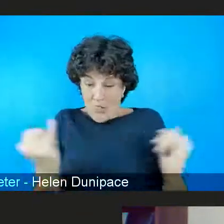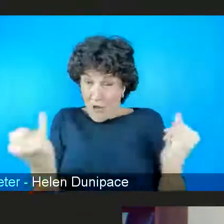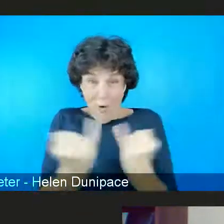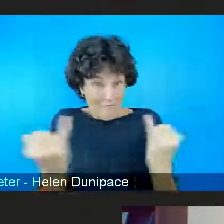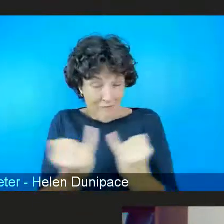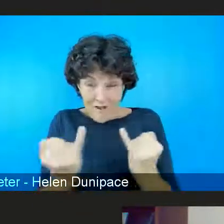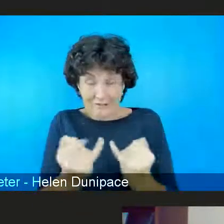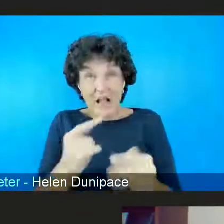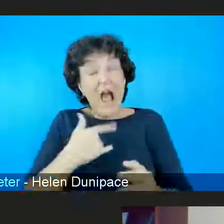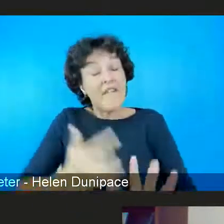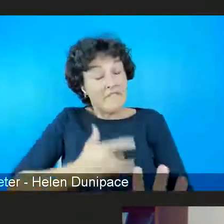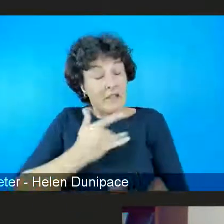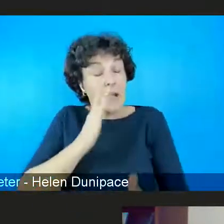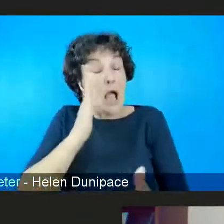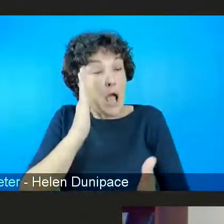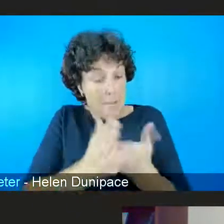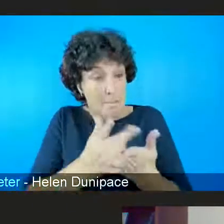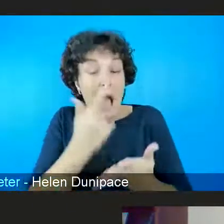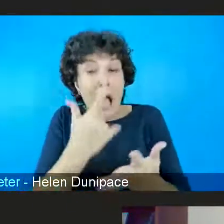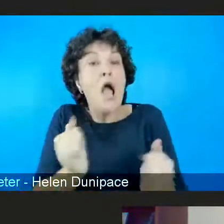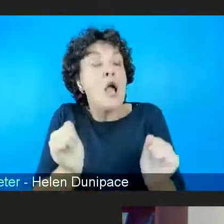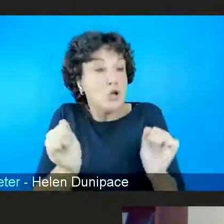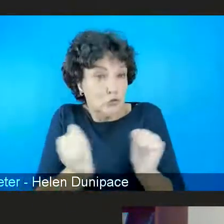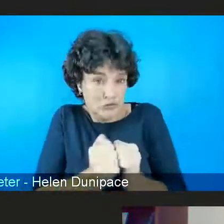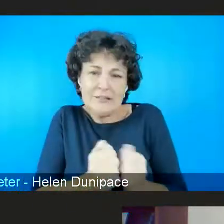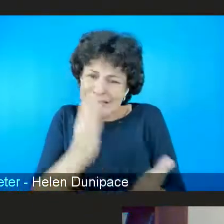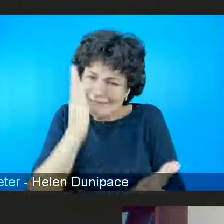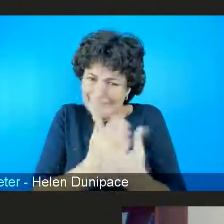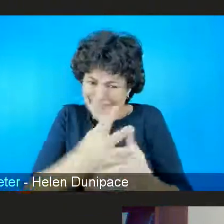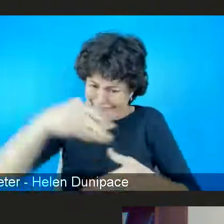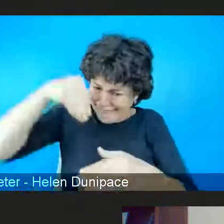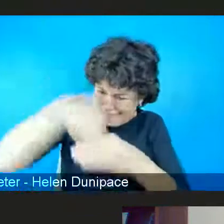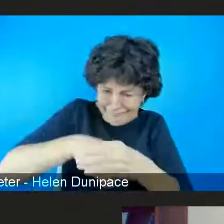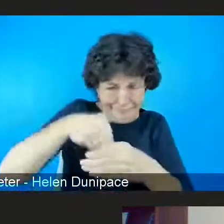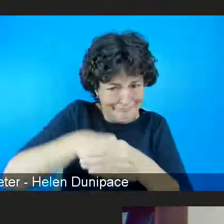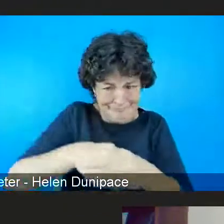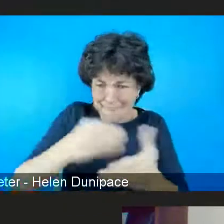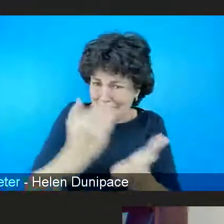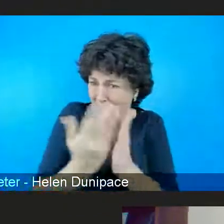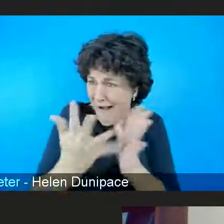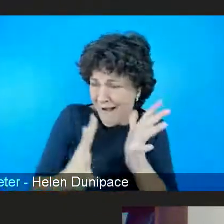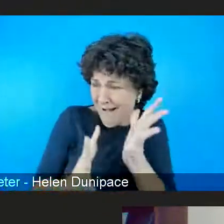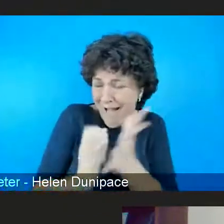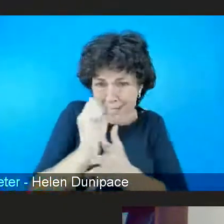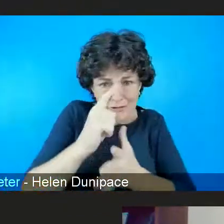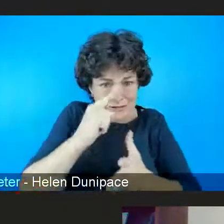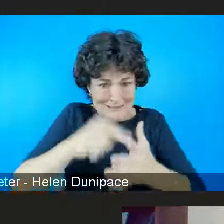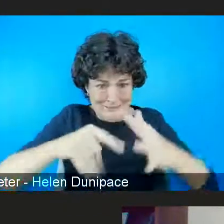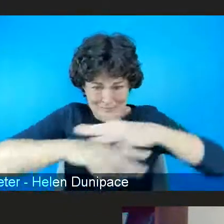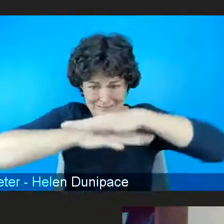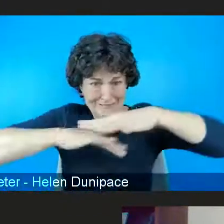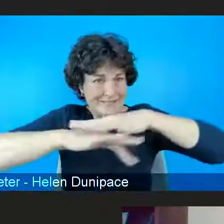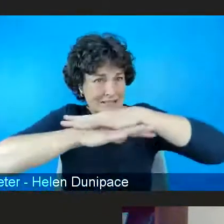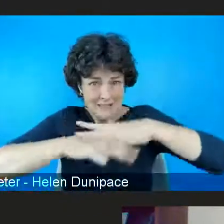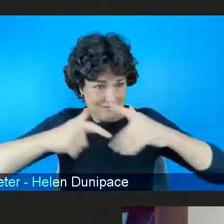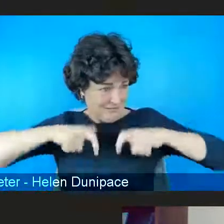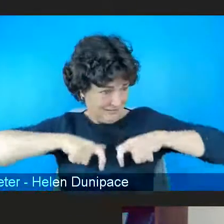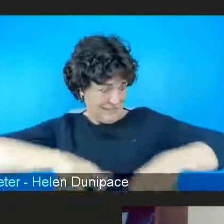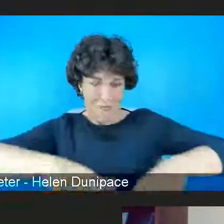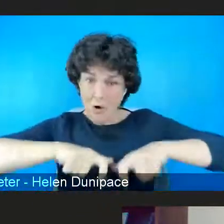think, you know, I agree about the deep rooted nature of violence against women and girls and